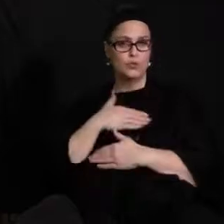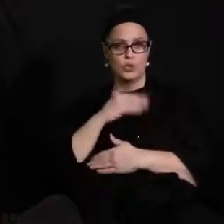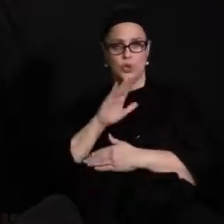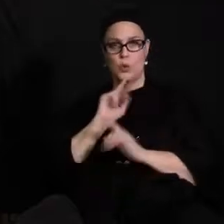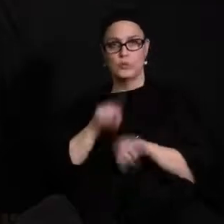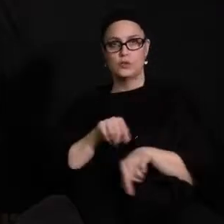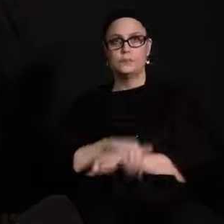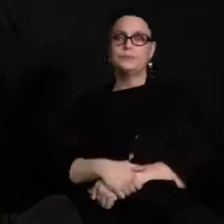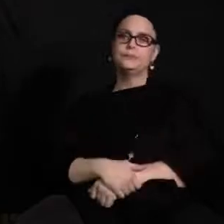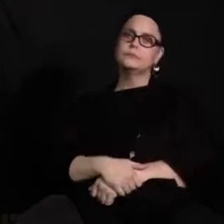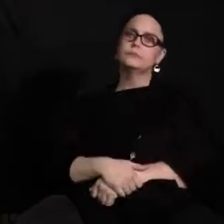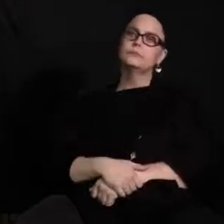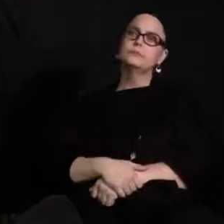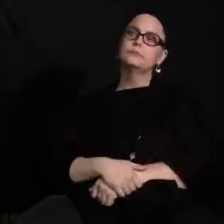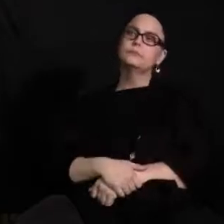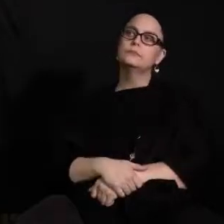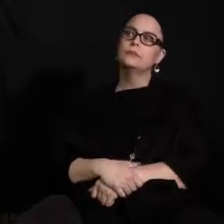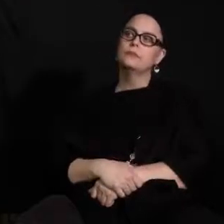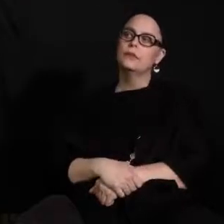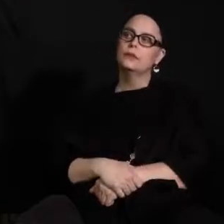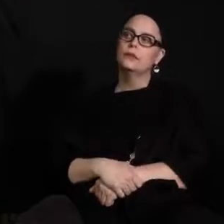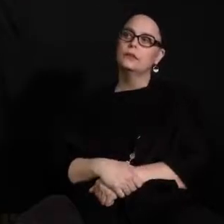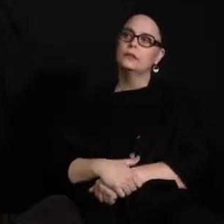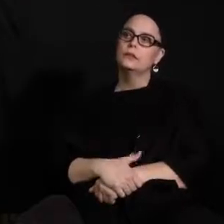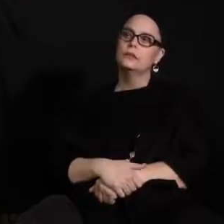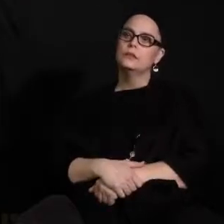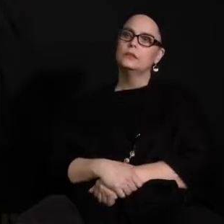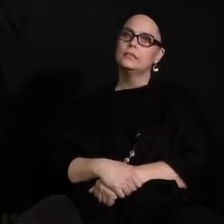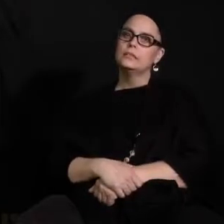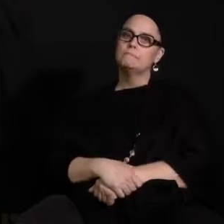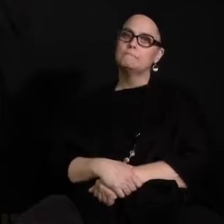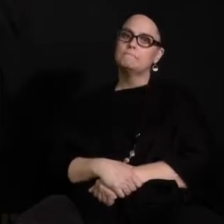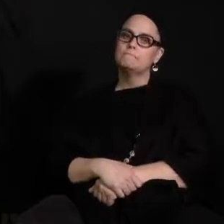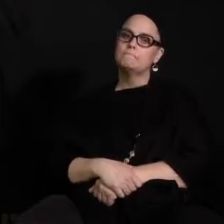so uh next question um